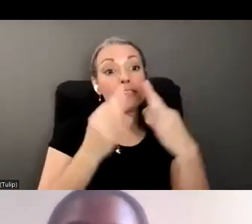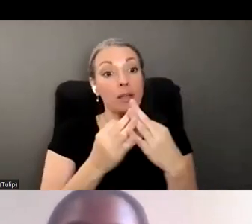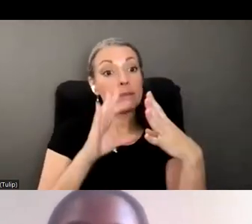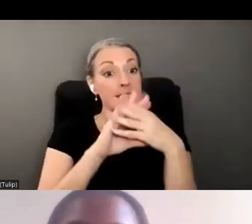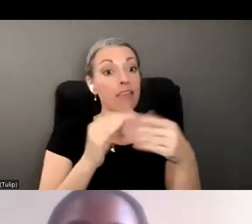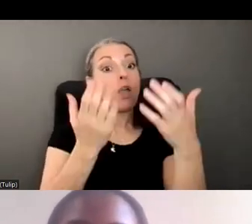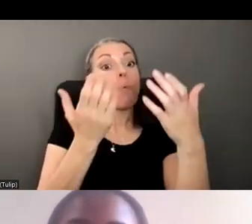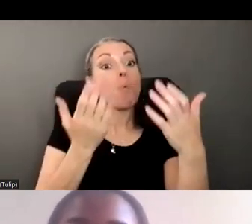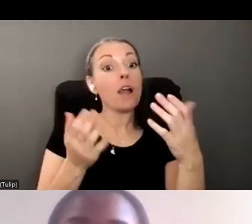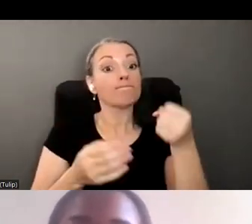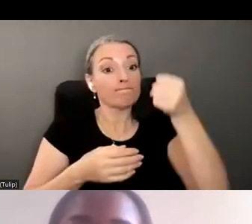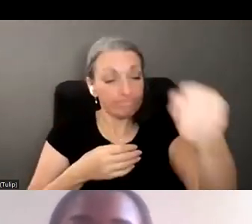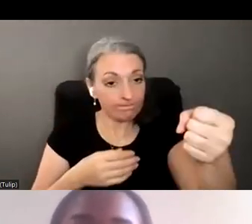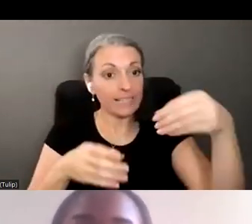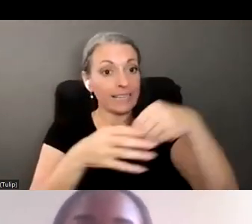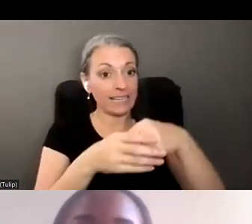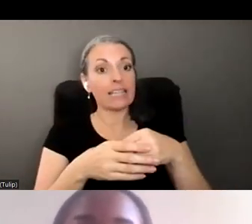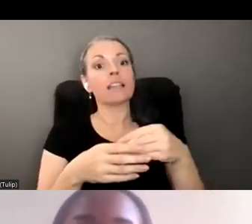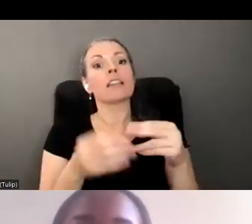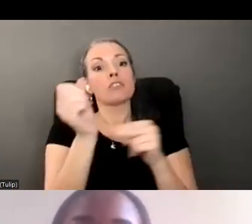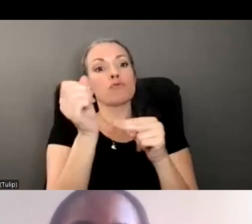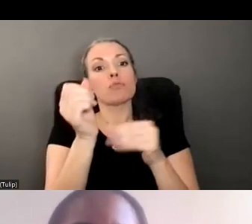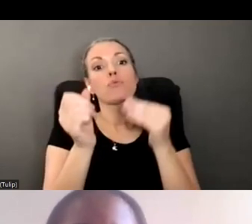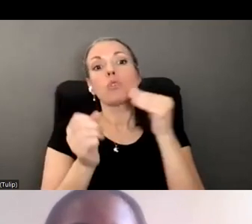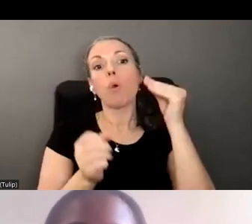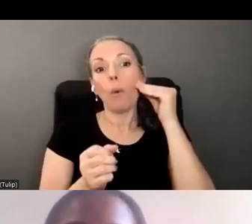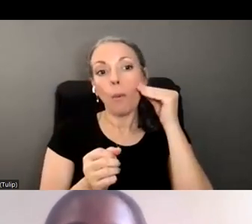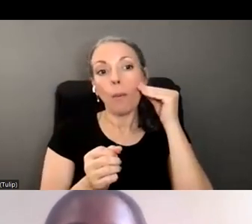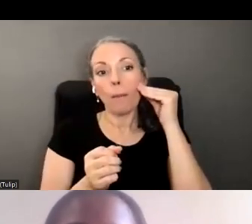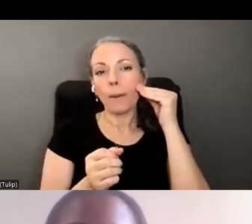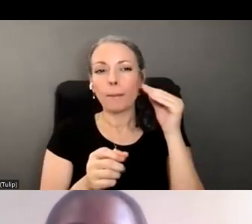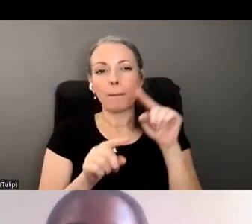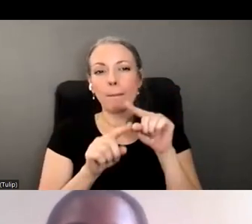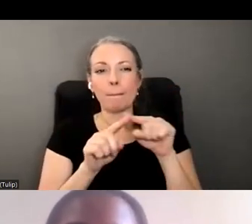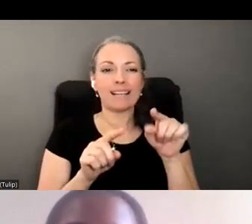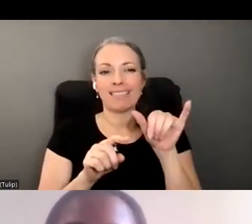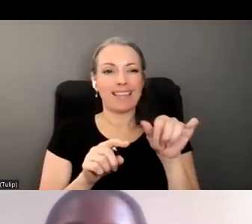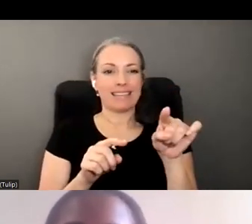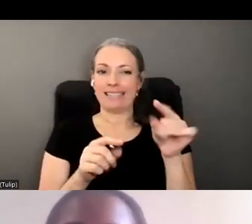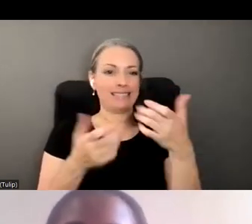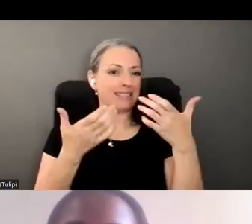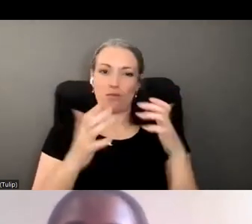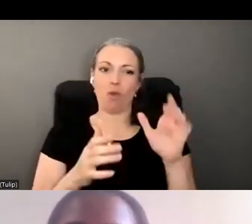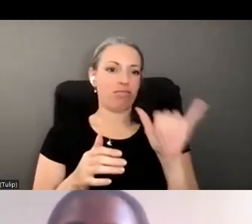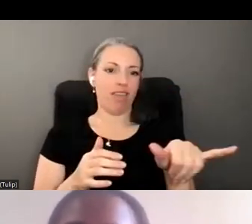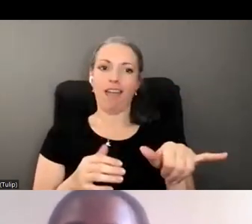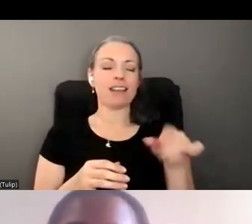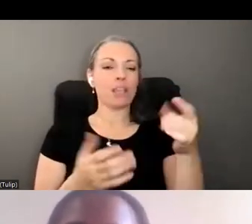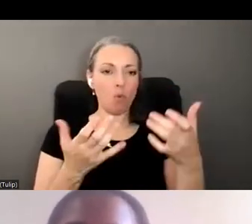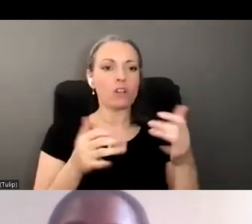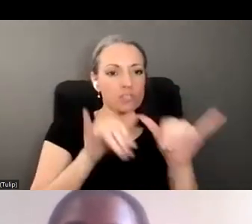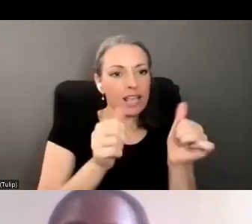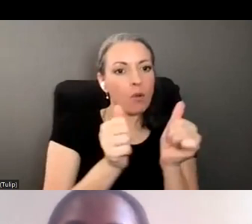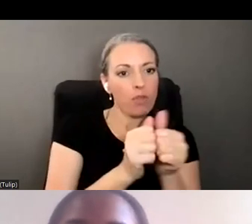a nursing facility after a discharge, but it seems like that's not really what his wishes are, and he wants to stay with his